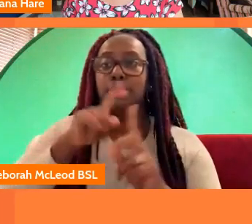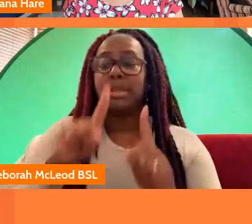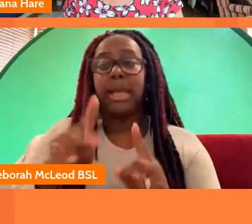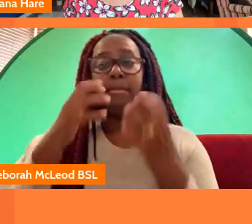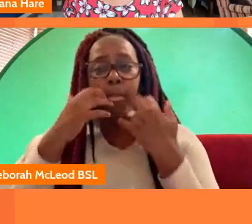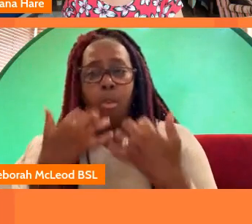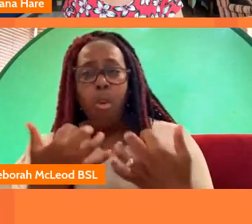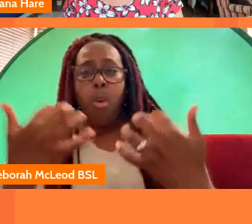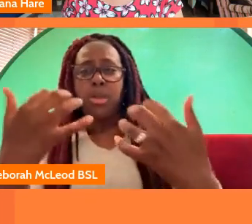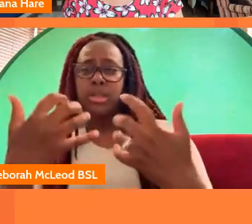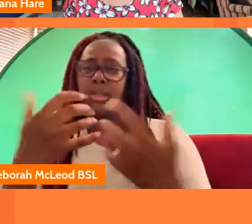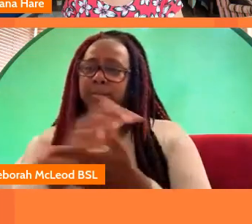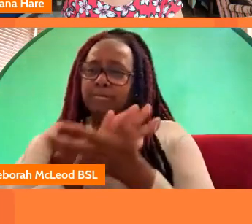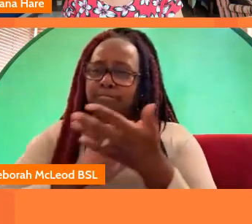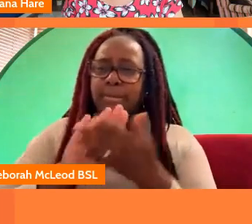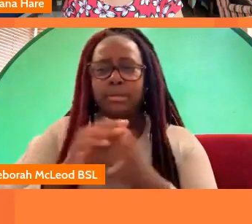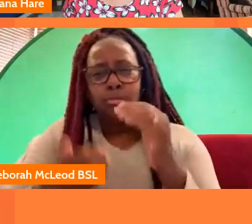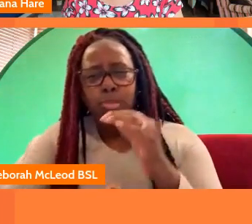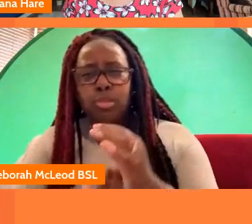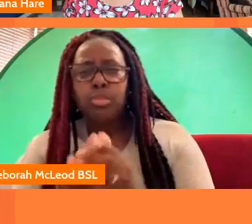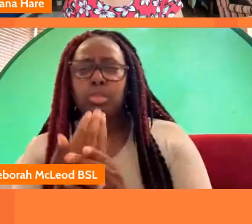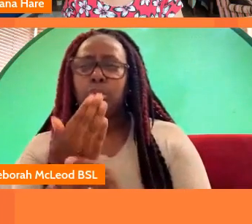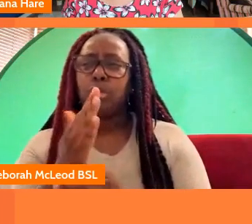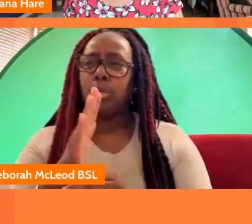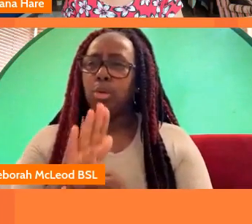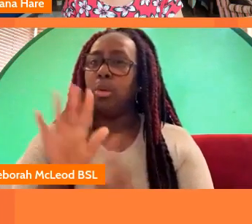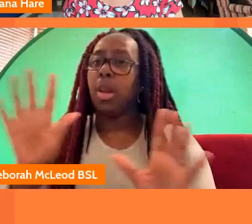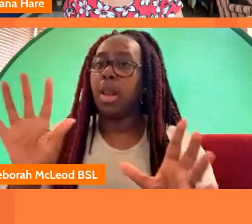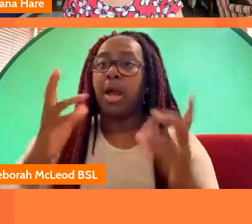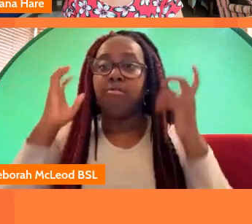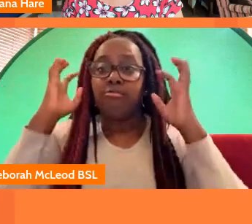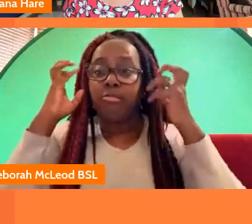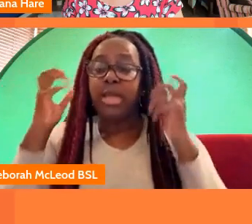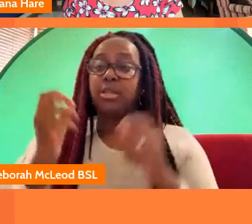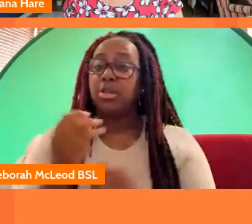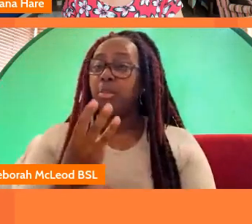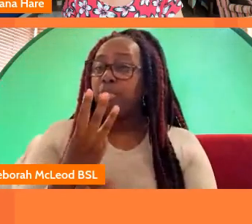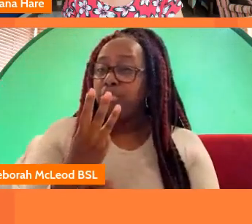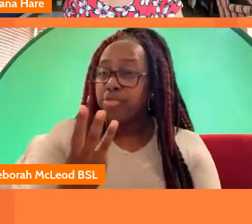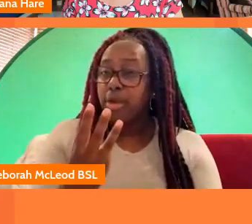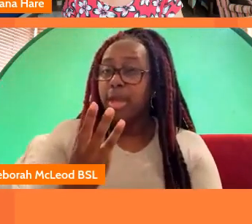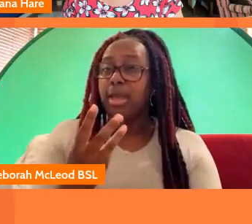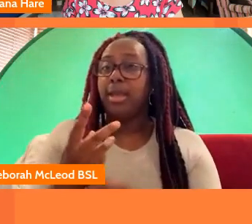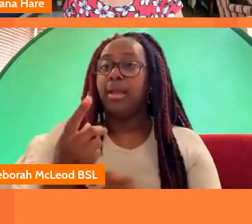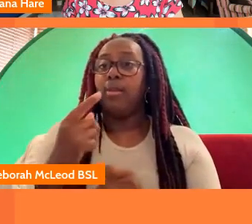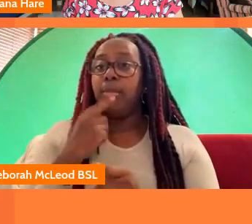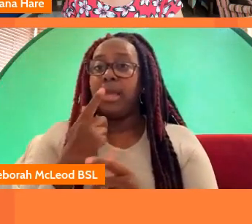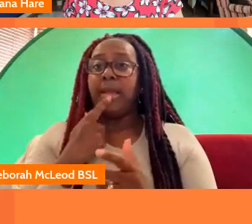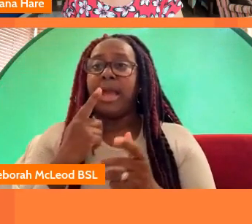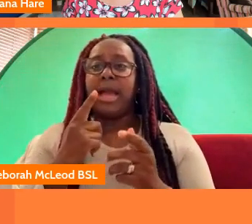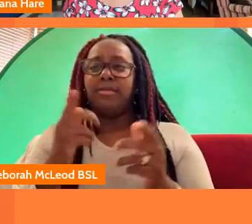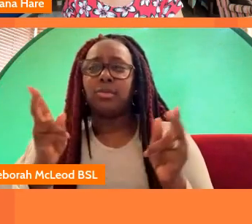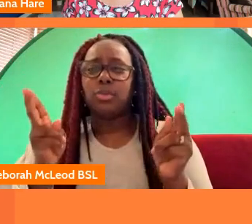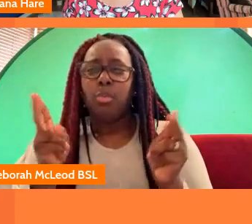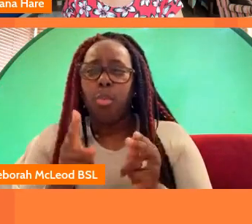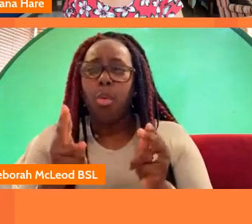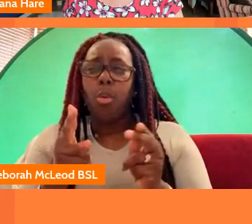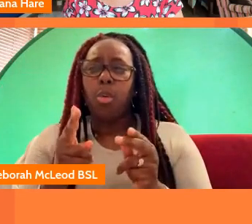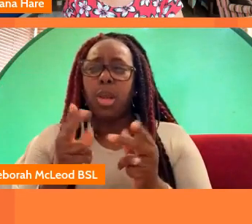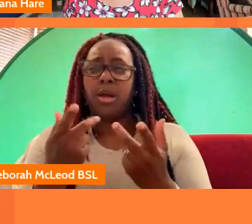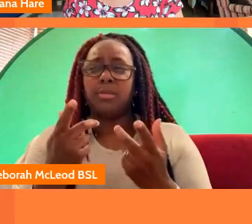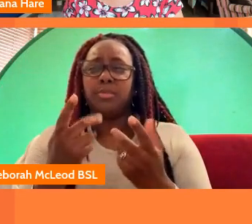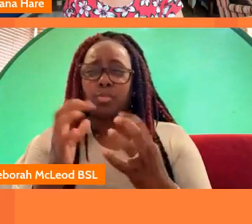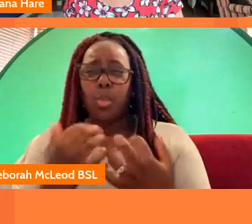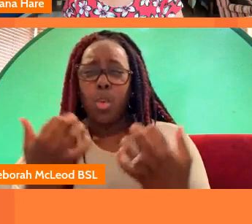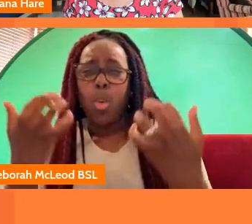about the newness and i think that the audiences especially on something like radio three where we have kind of later slots with smaller audiences they have a they